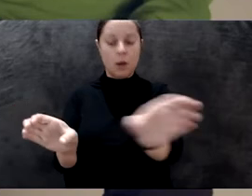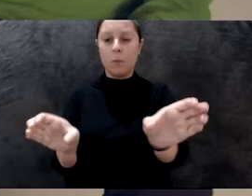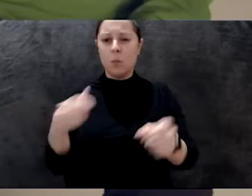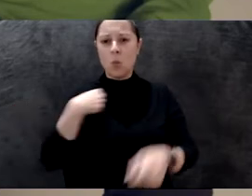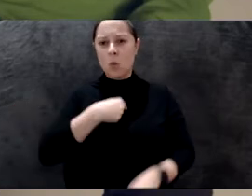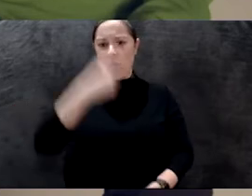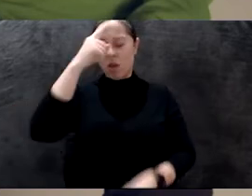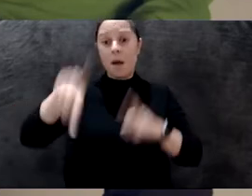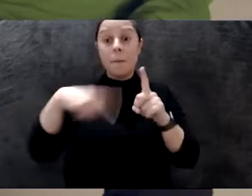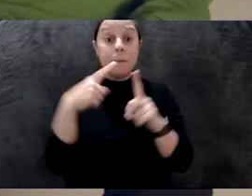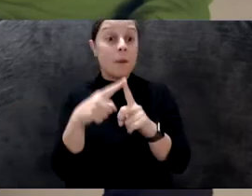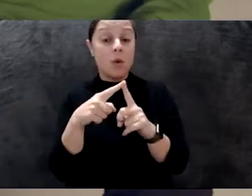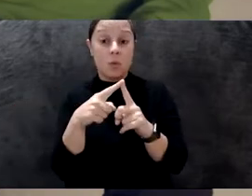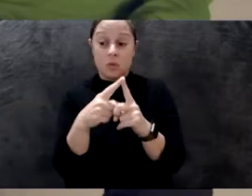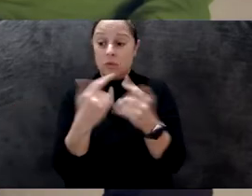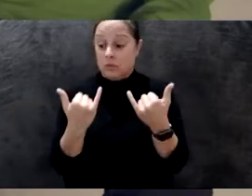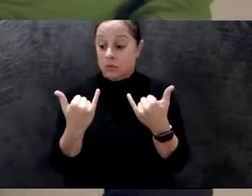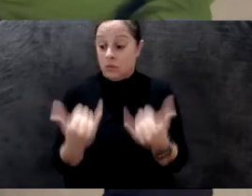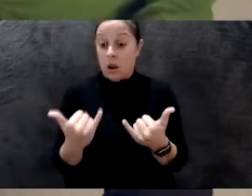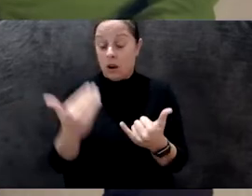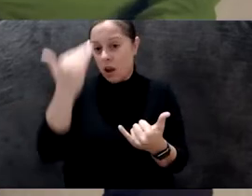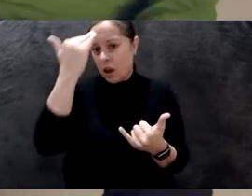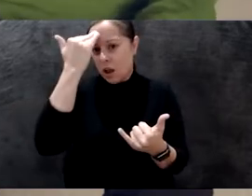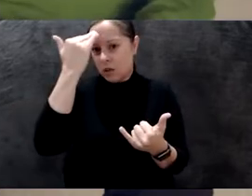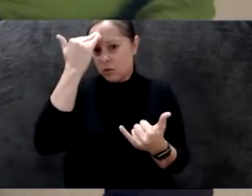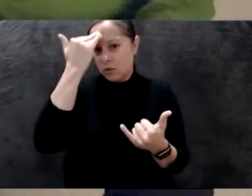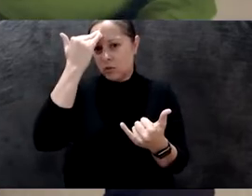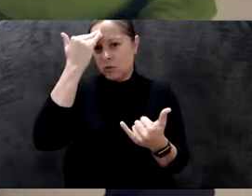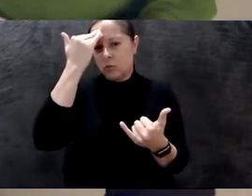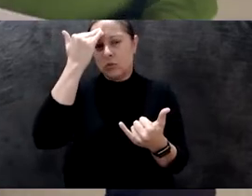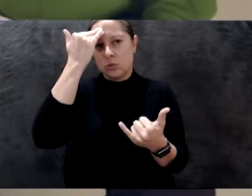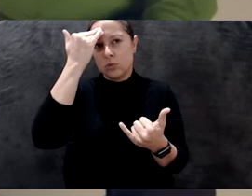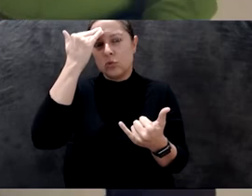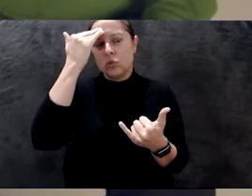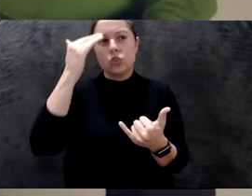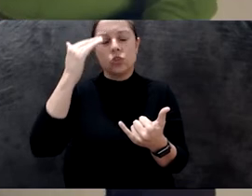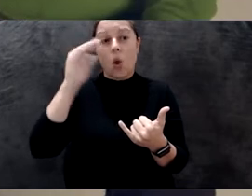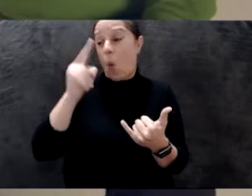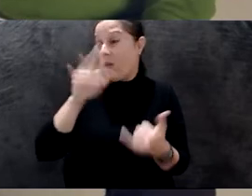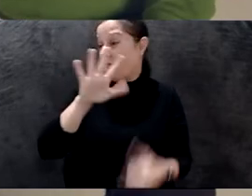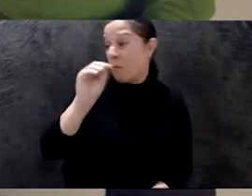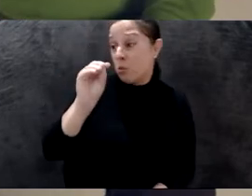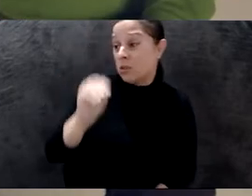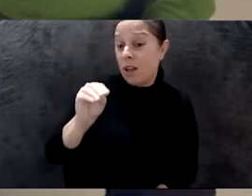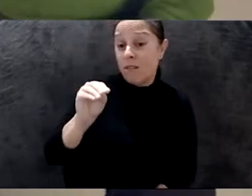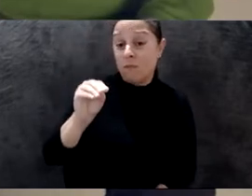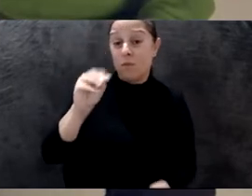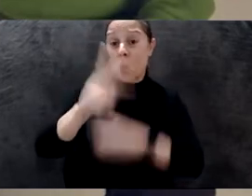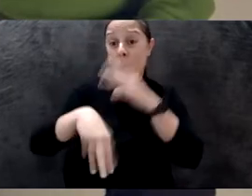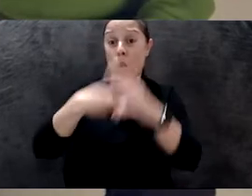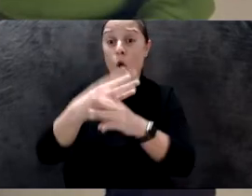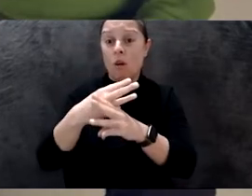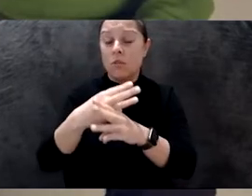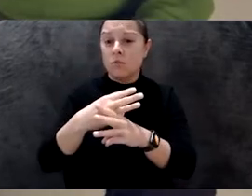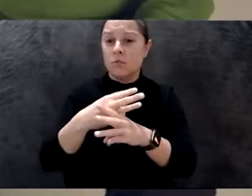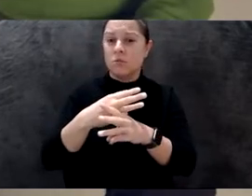type of knowledge is start to move out, no? When we think about that only 5% of the population of the world, First Nation people, indigenous population are the